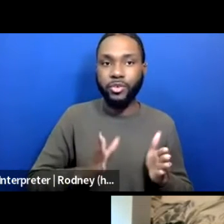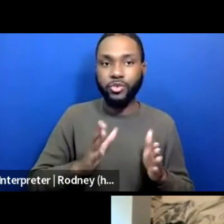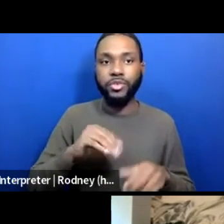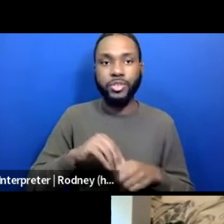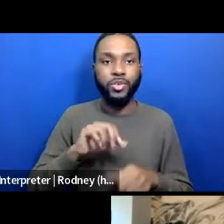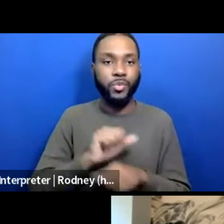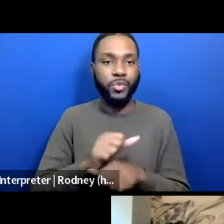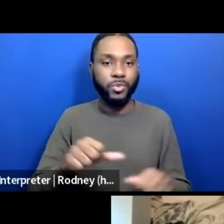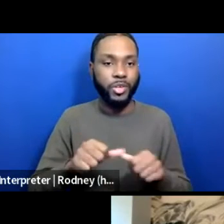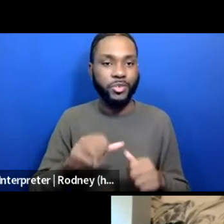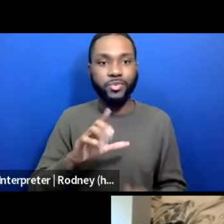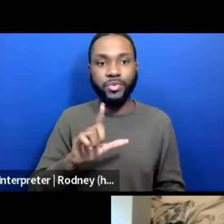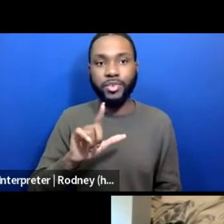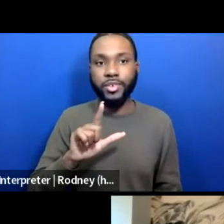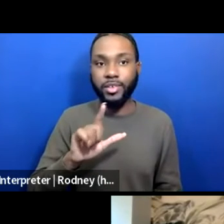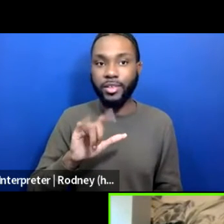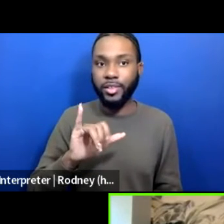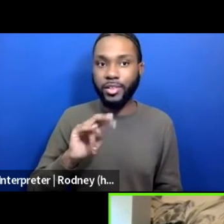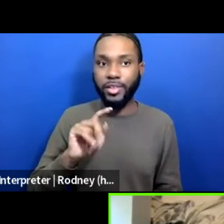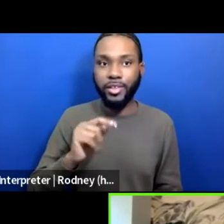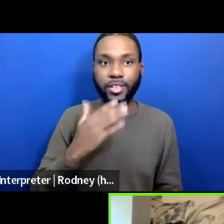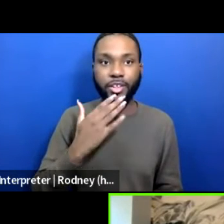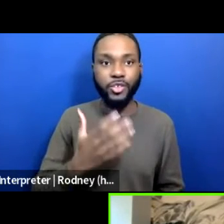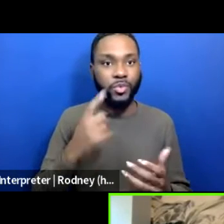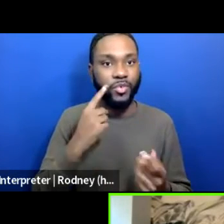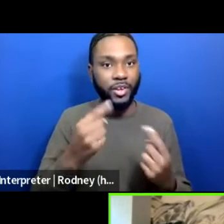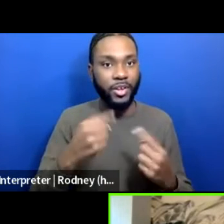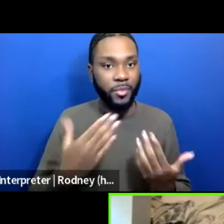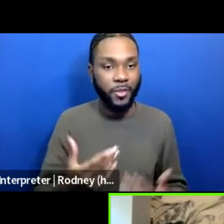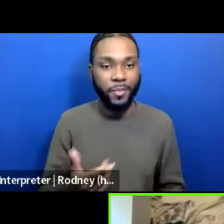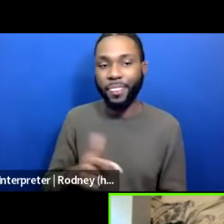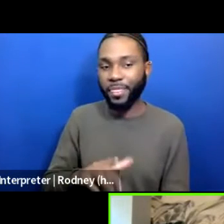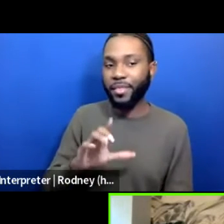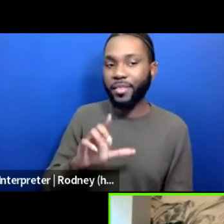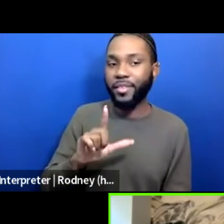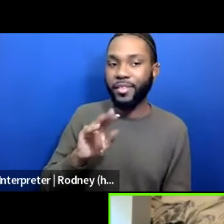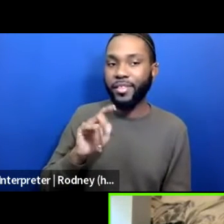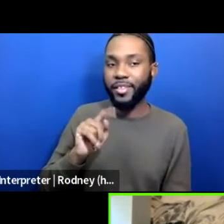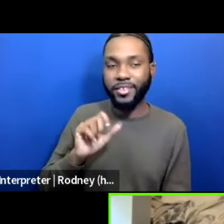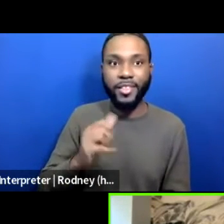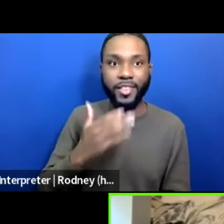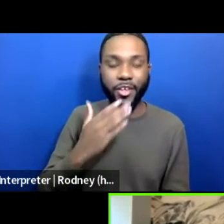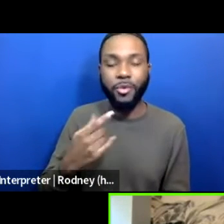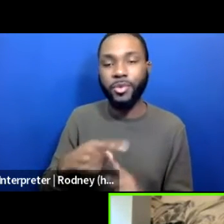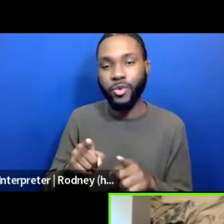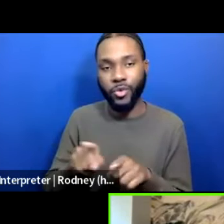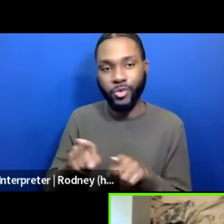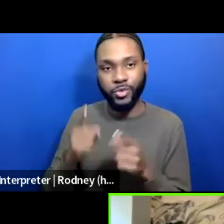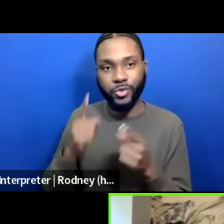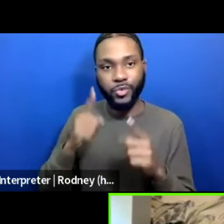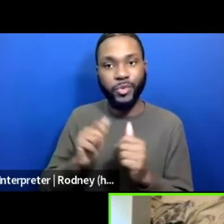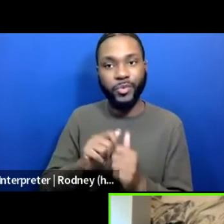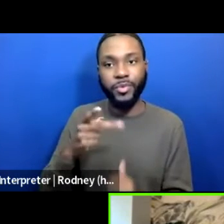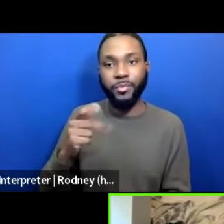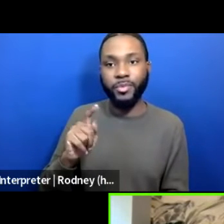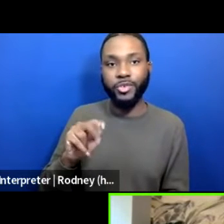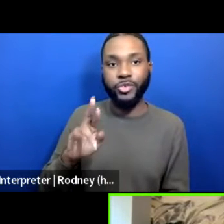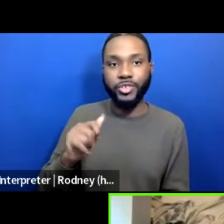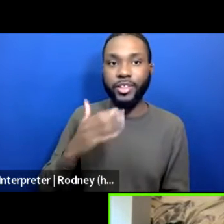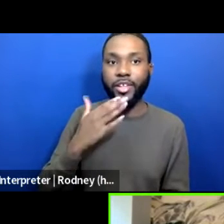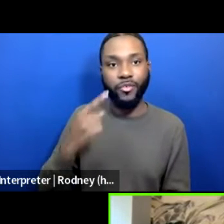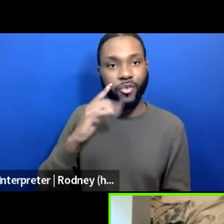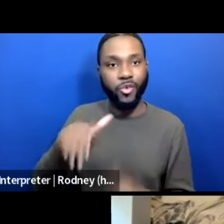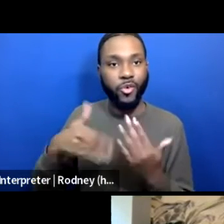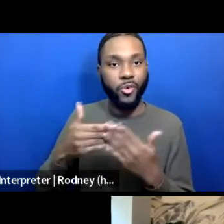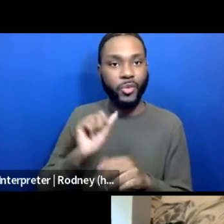thank you so much for being here. an absolute pleasure. Thank you. And yes, I echo Patricia. Thank you for all the work that you've been doing in that end.